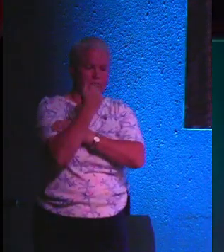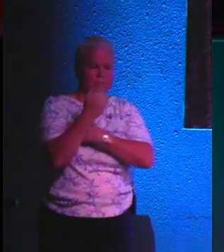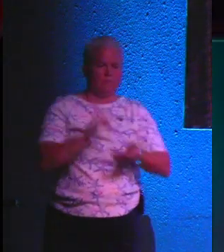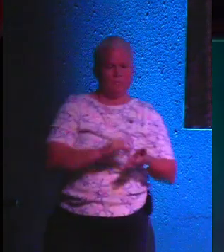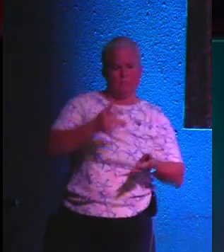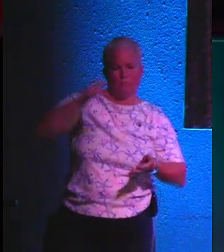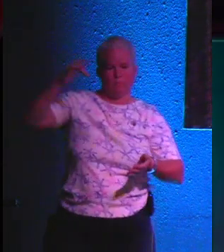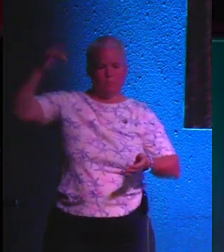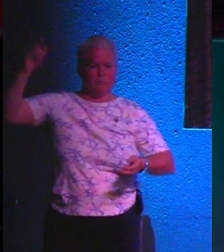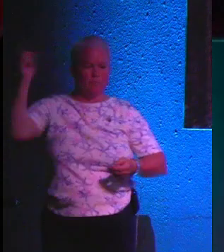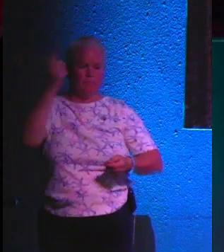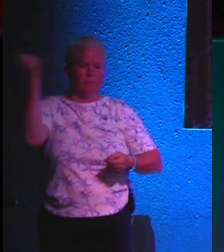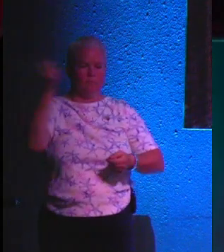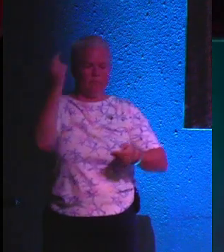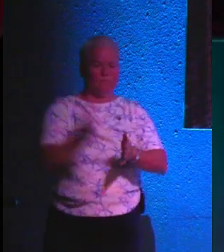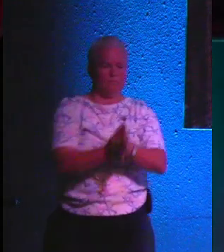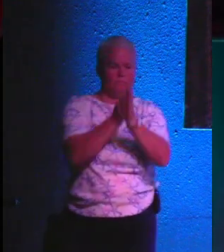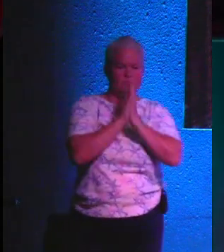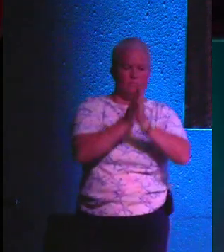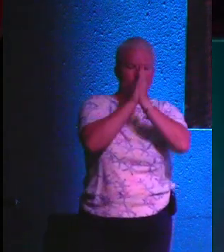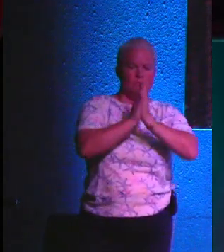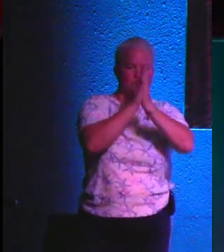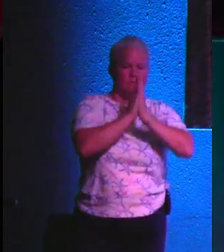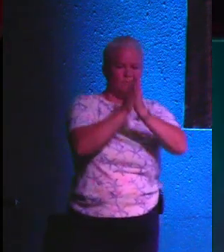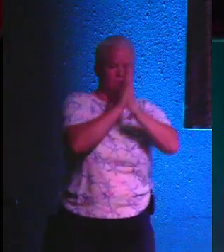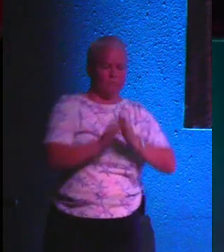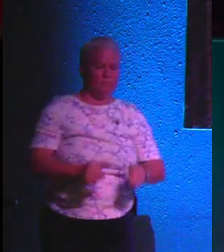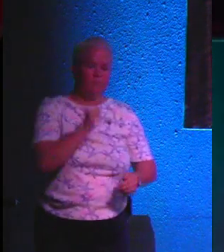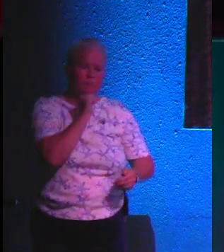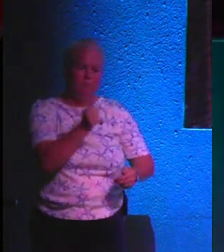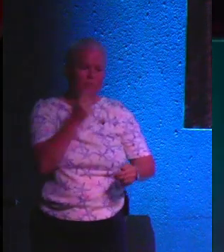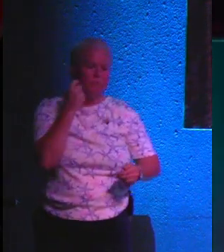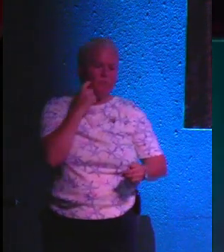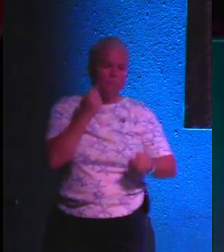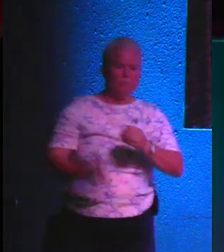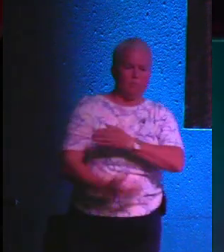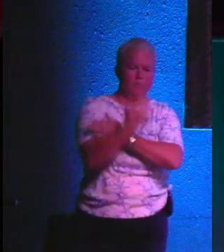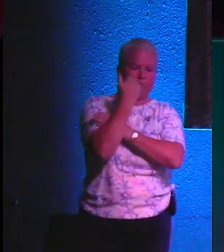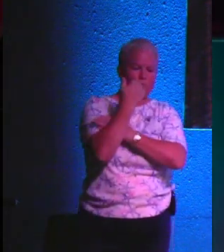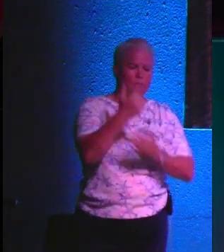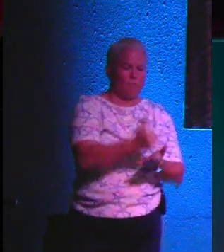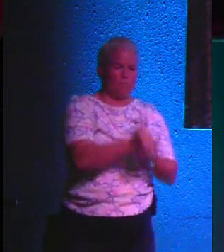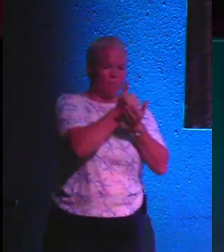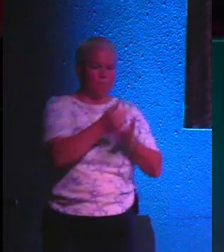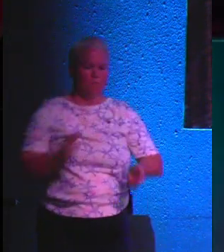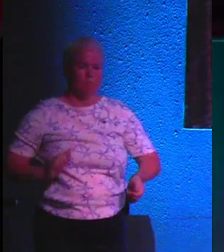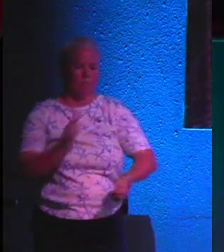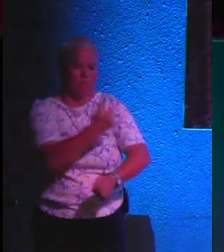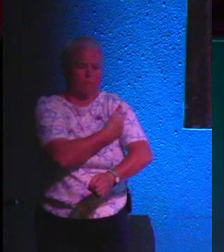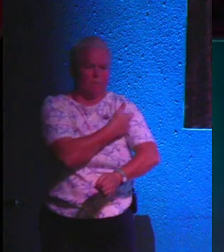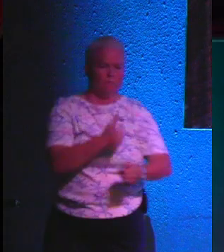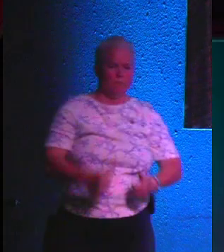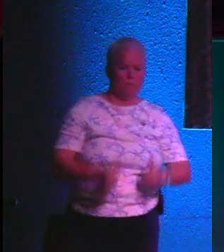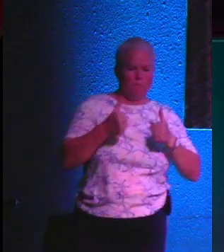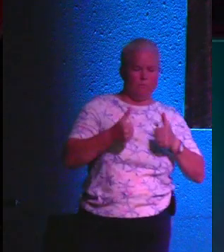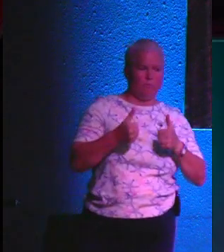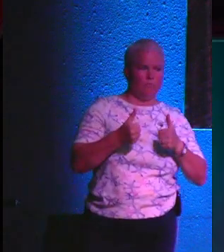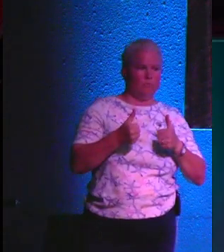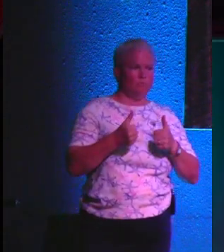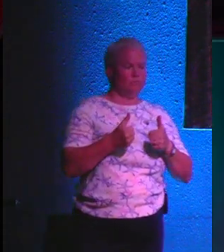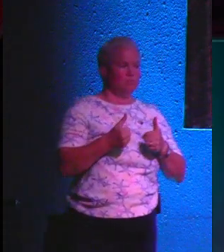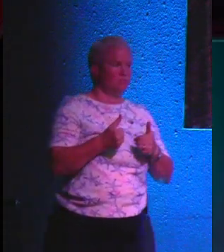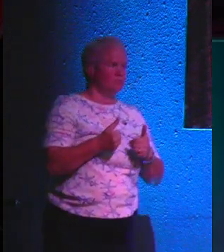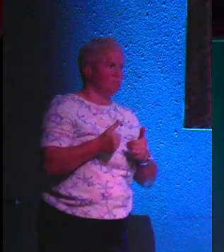always. And we worship you, not just this morning. We worship you always. Help us to live a